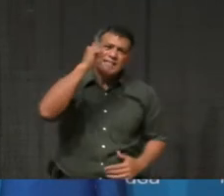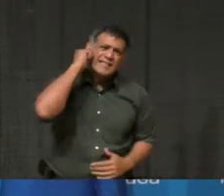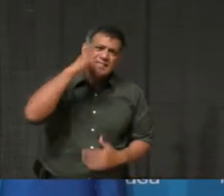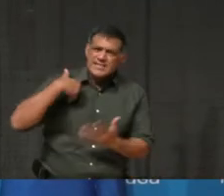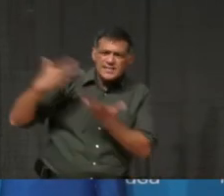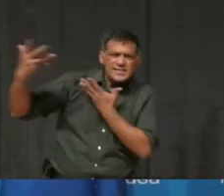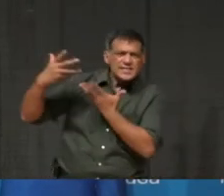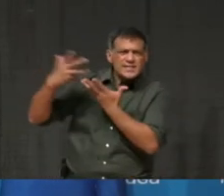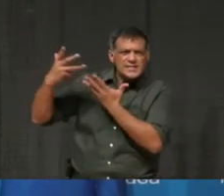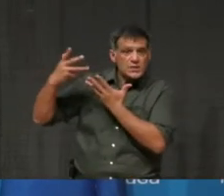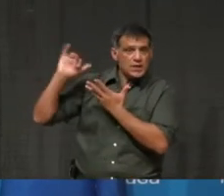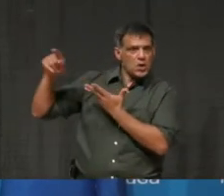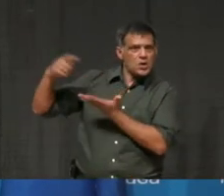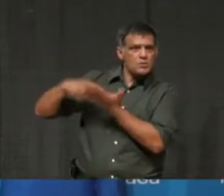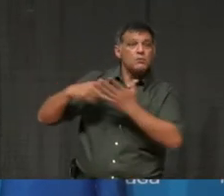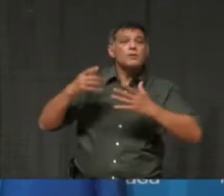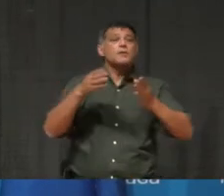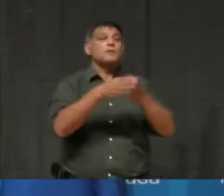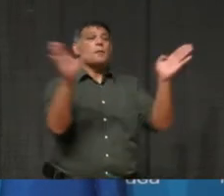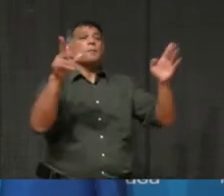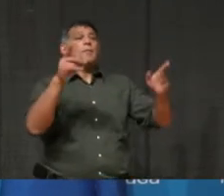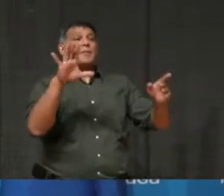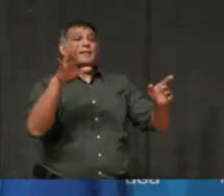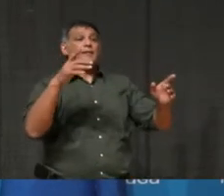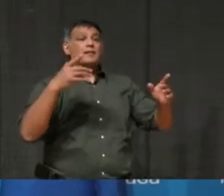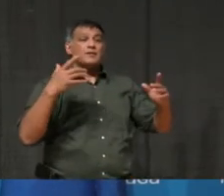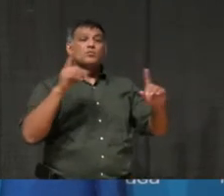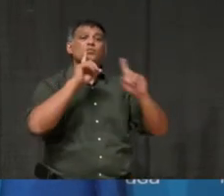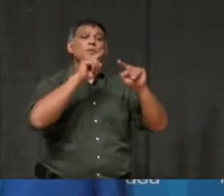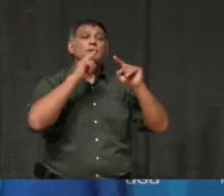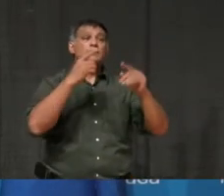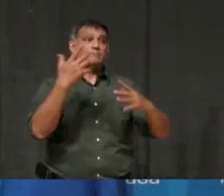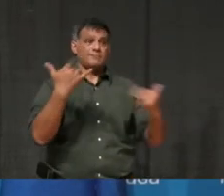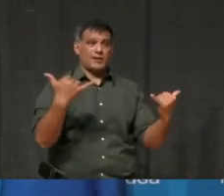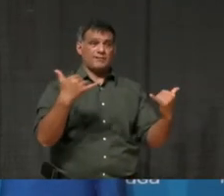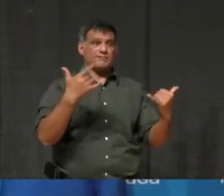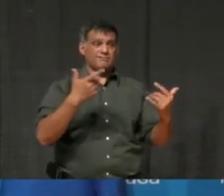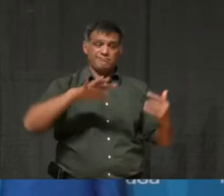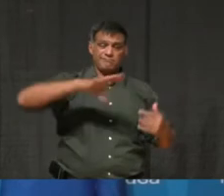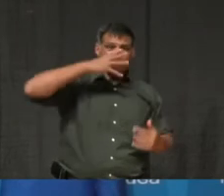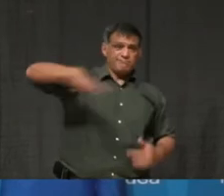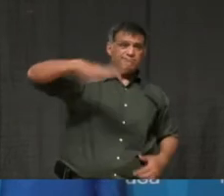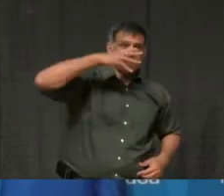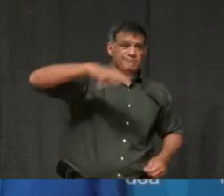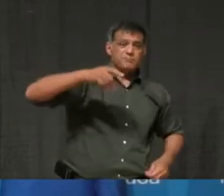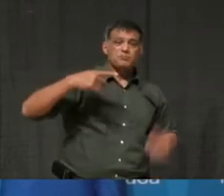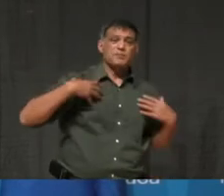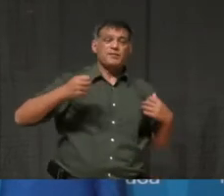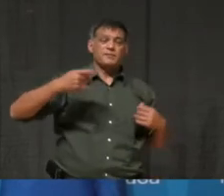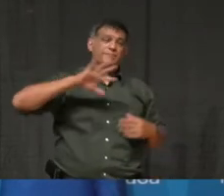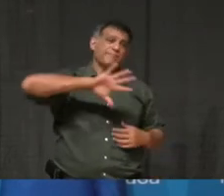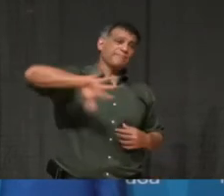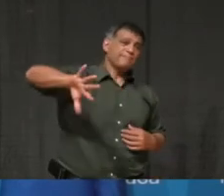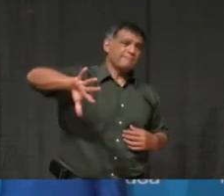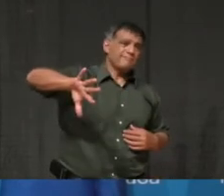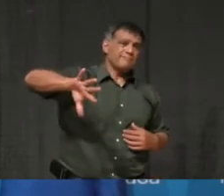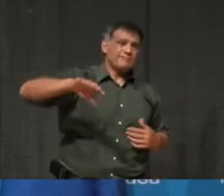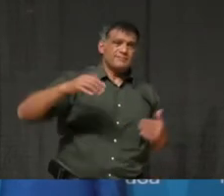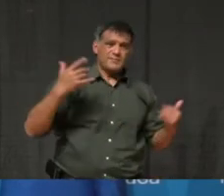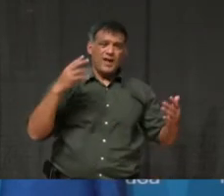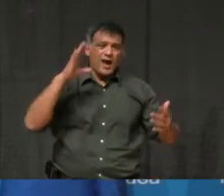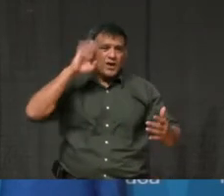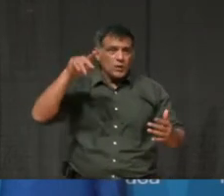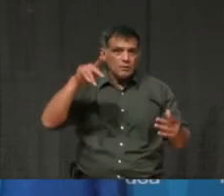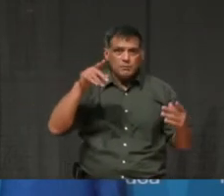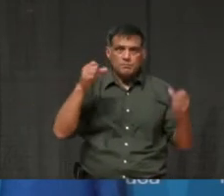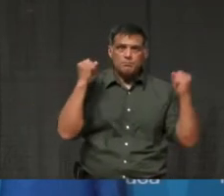let me say that none of us have been through this before, and everyone has the best interests of our residents at their heart. And I know